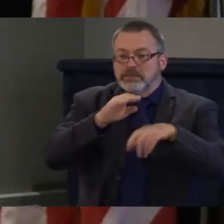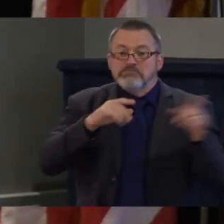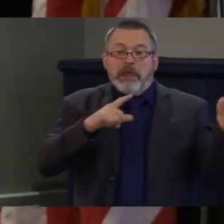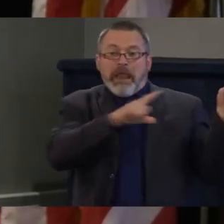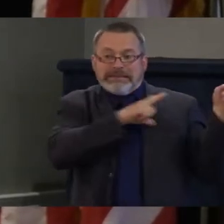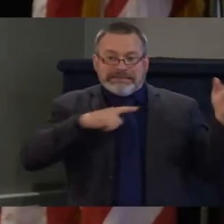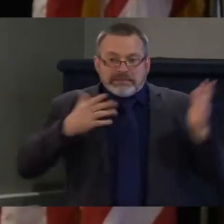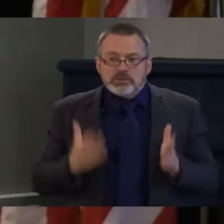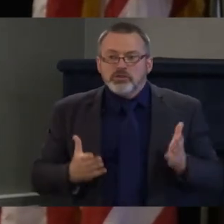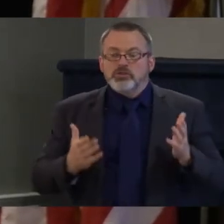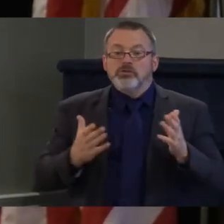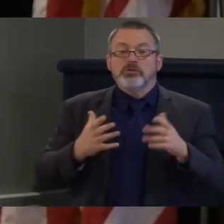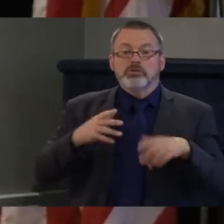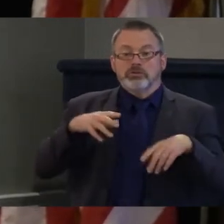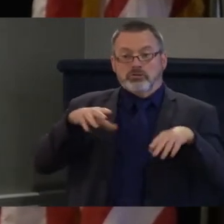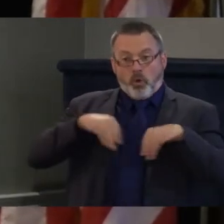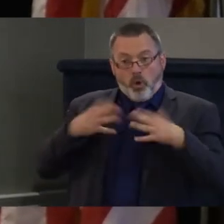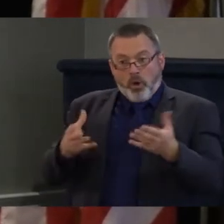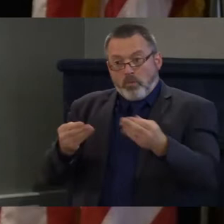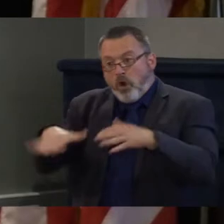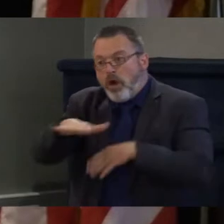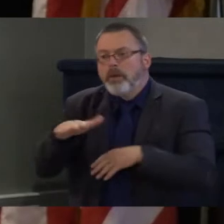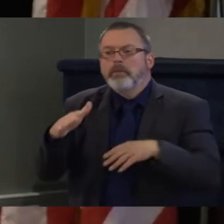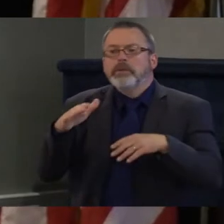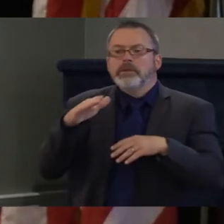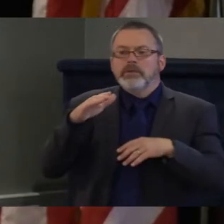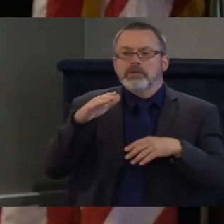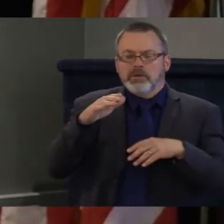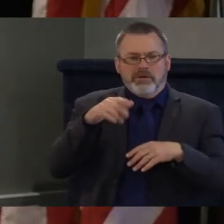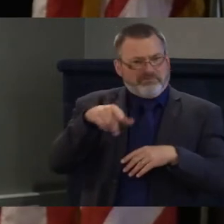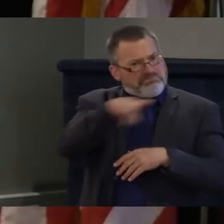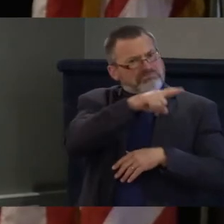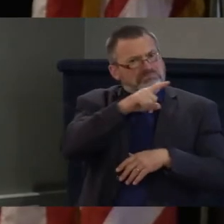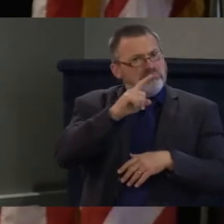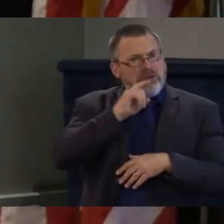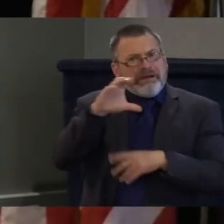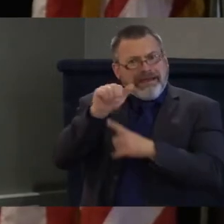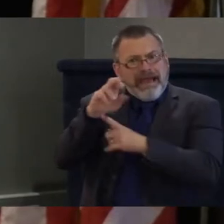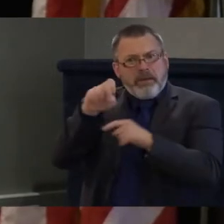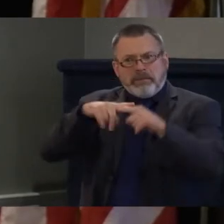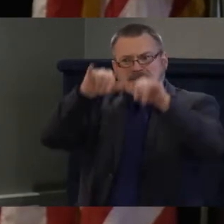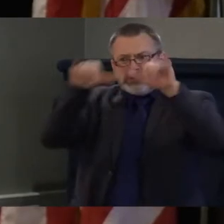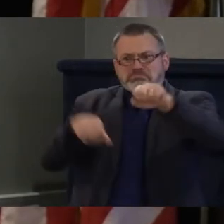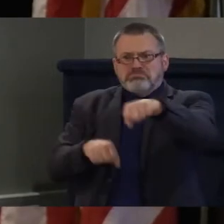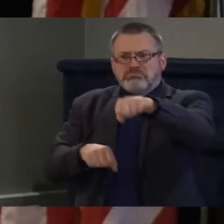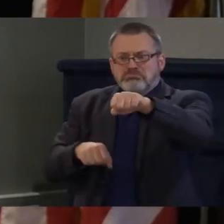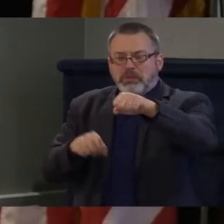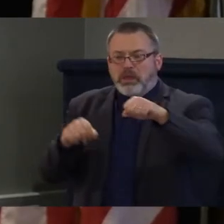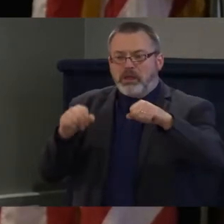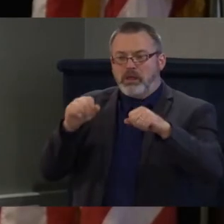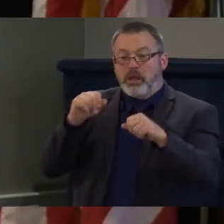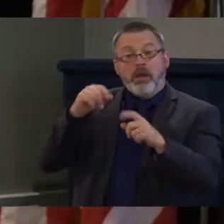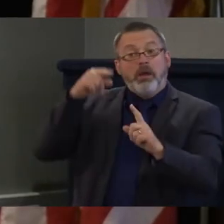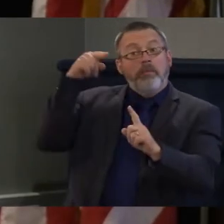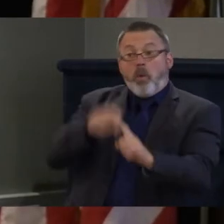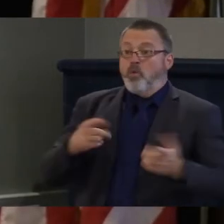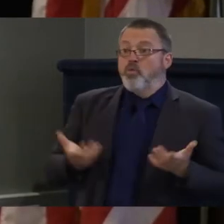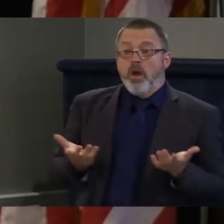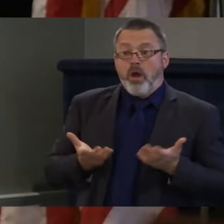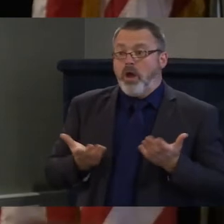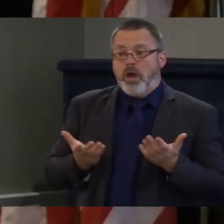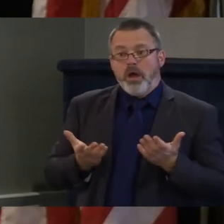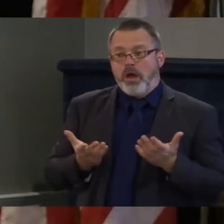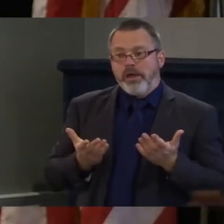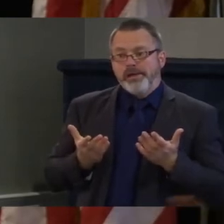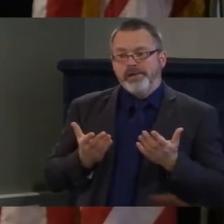It is not for a lack of care. It is not for a lack of care. or desire. It is for a lack of reasonableness